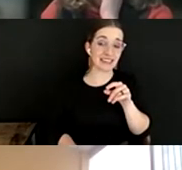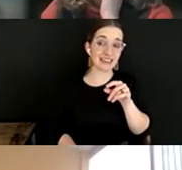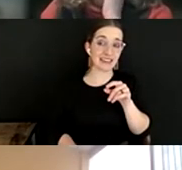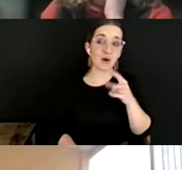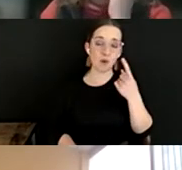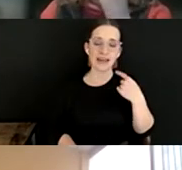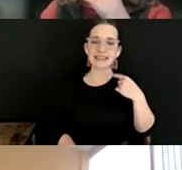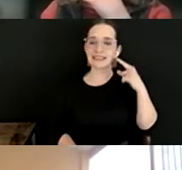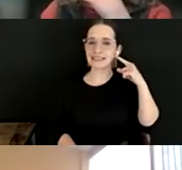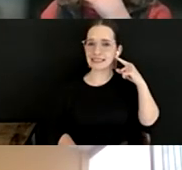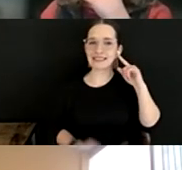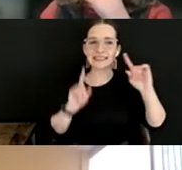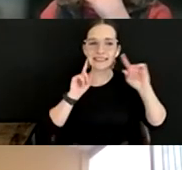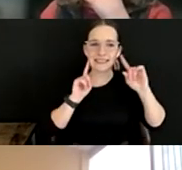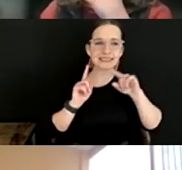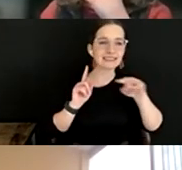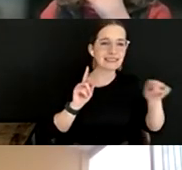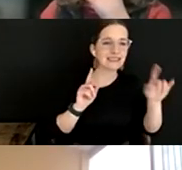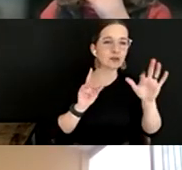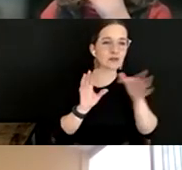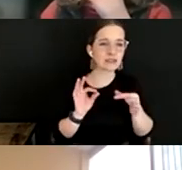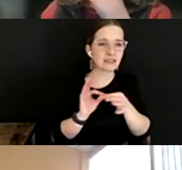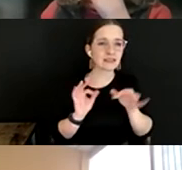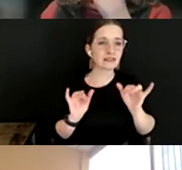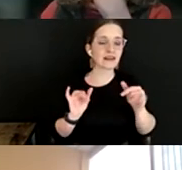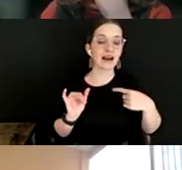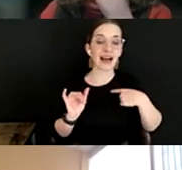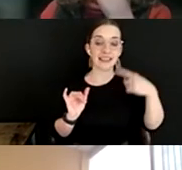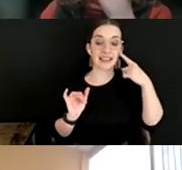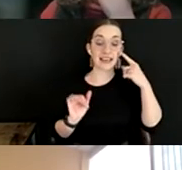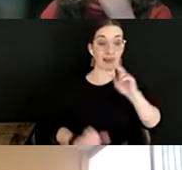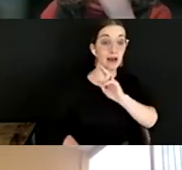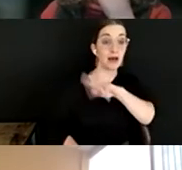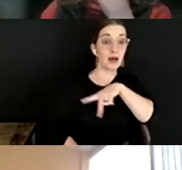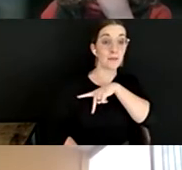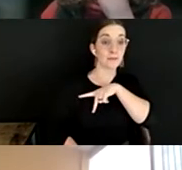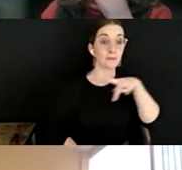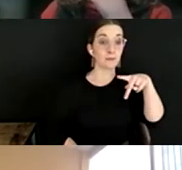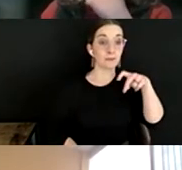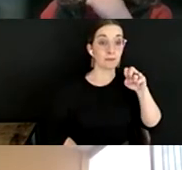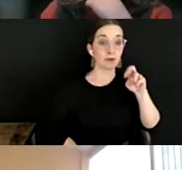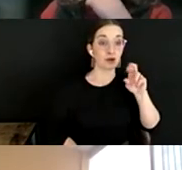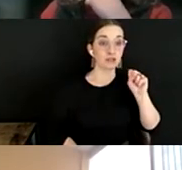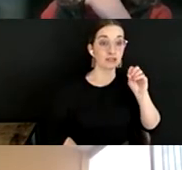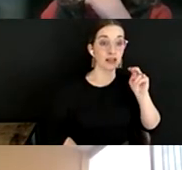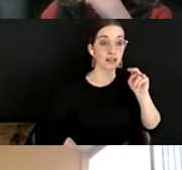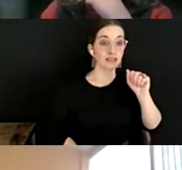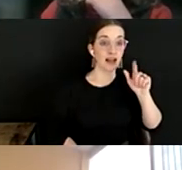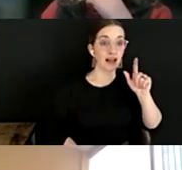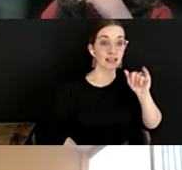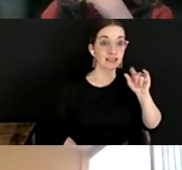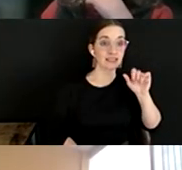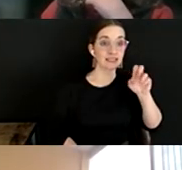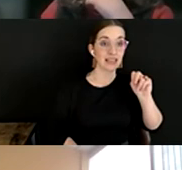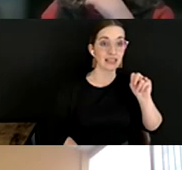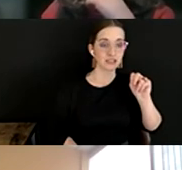listening to what everyone s speaking about, I think personalization is really important. And I think when it comes to promoting someone